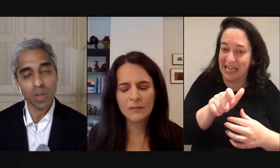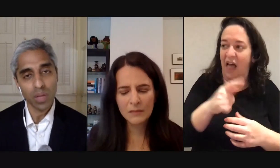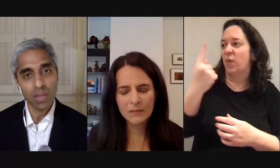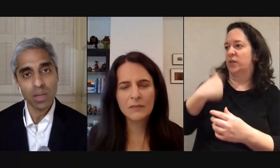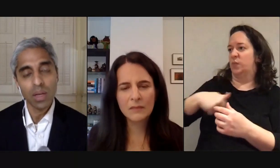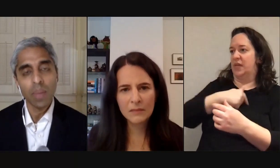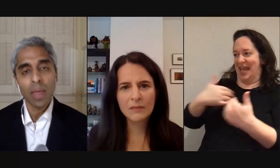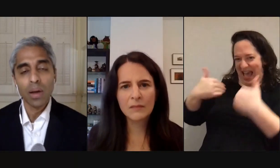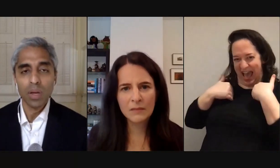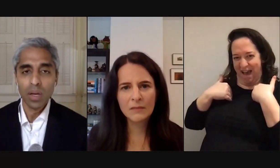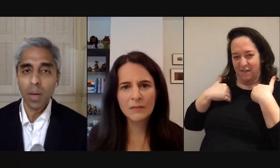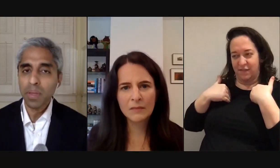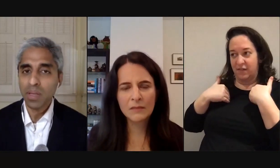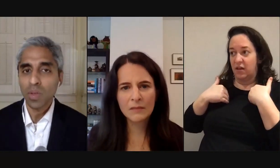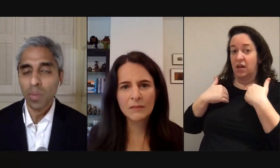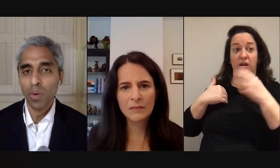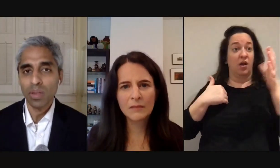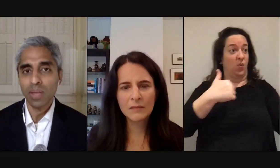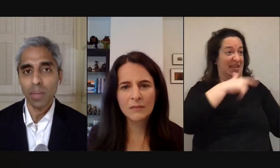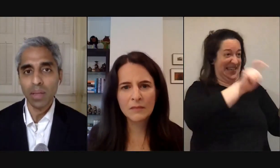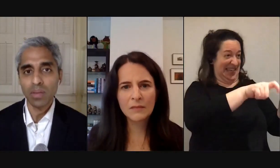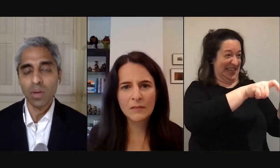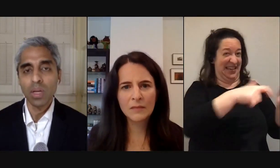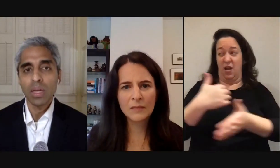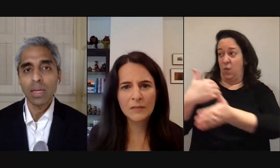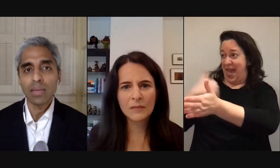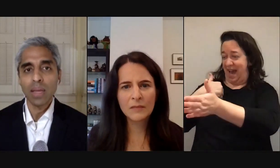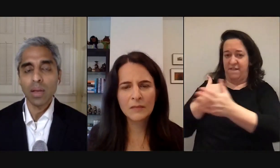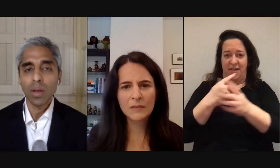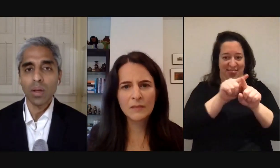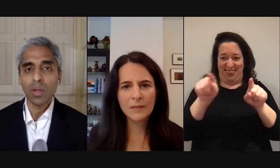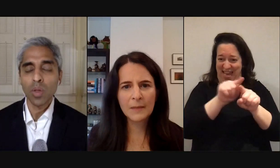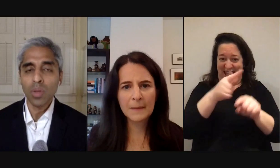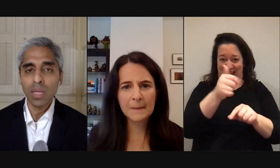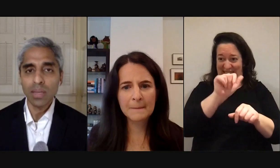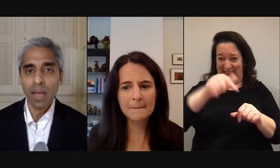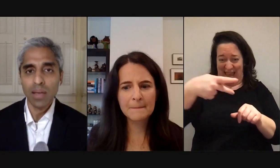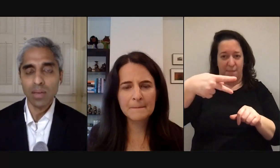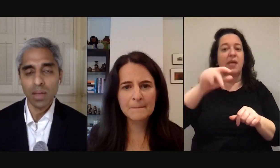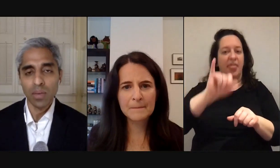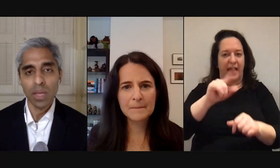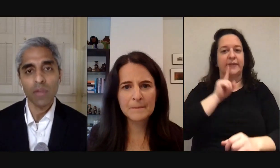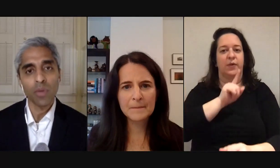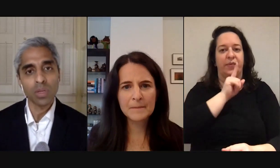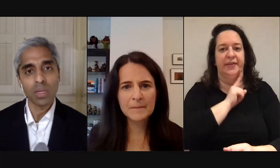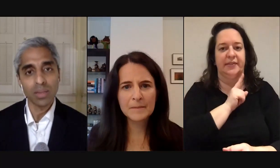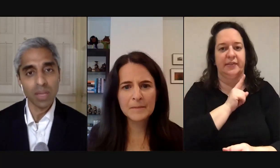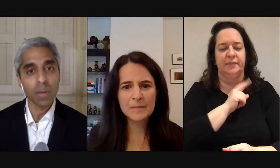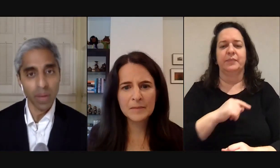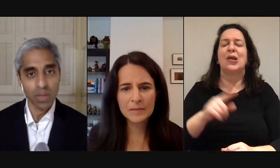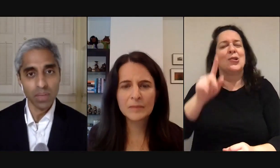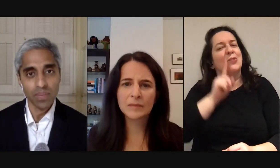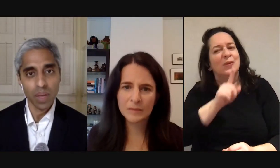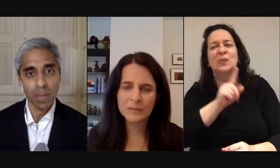we experience loneliness now a couple of things that are important to say about this though is that you know loneliness has a really unfortunate